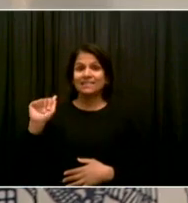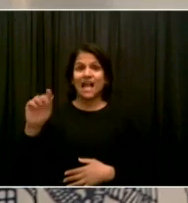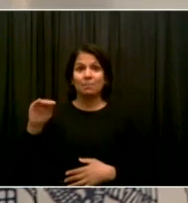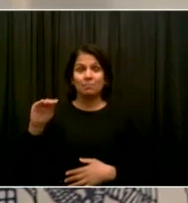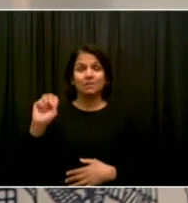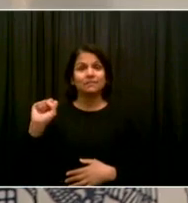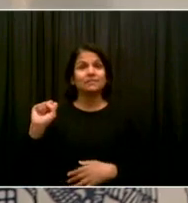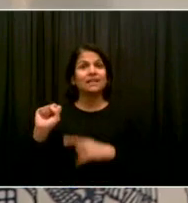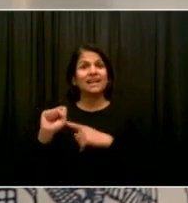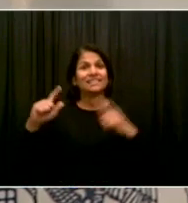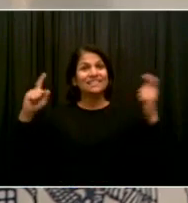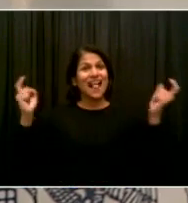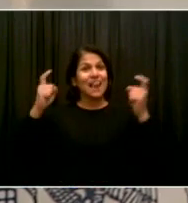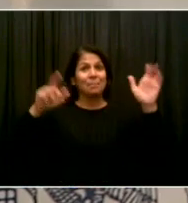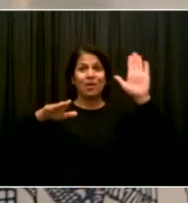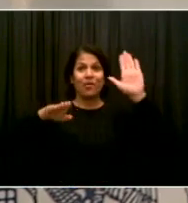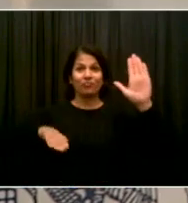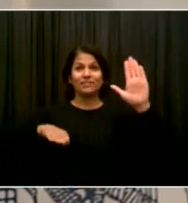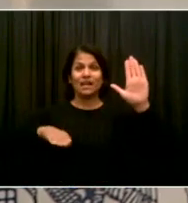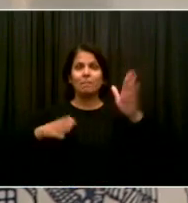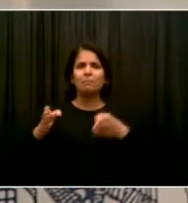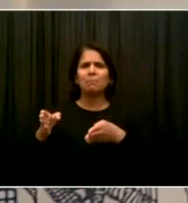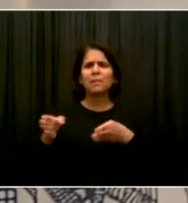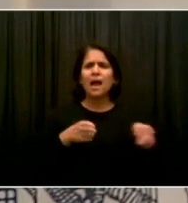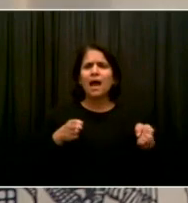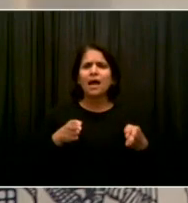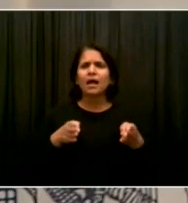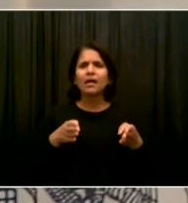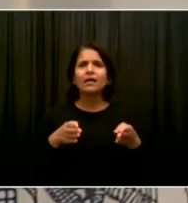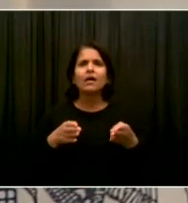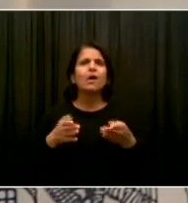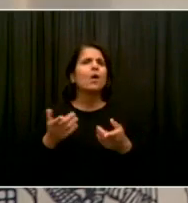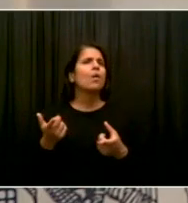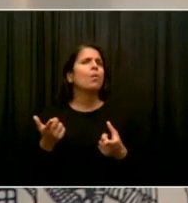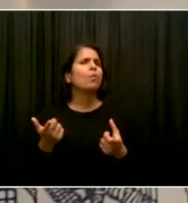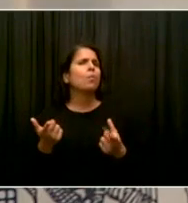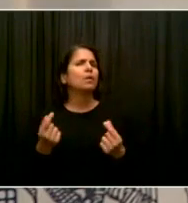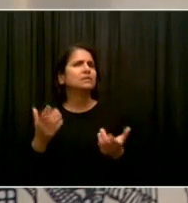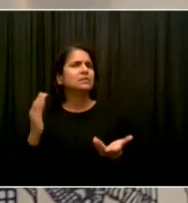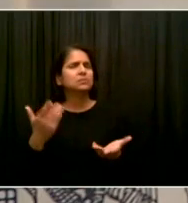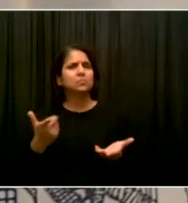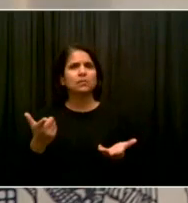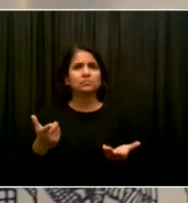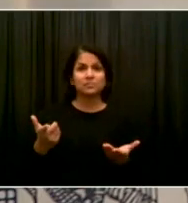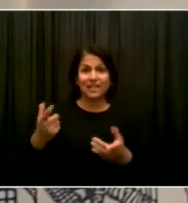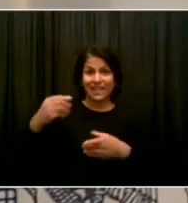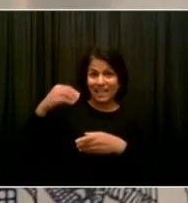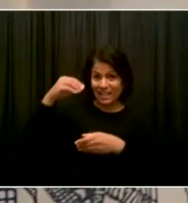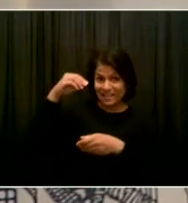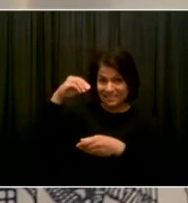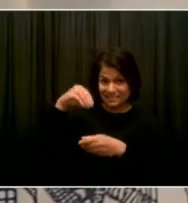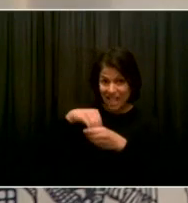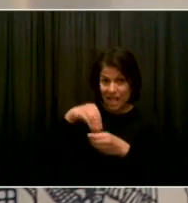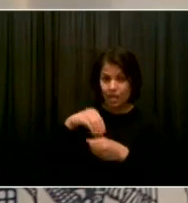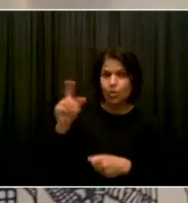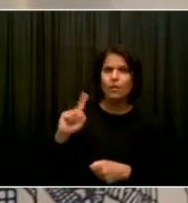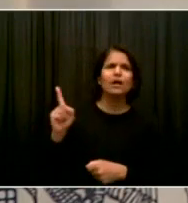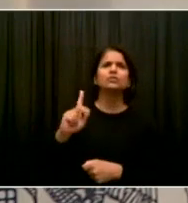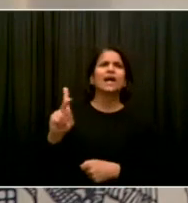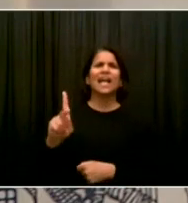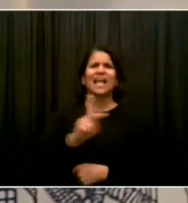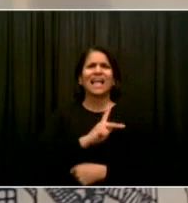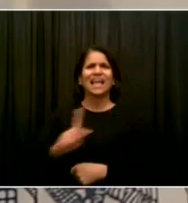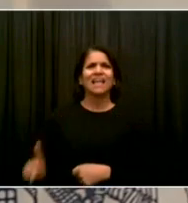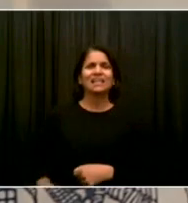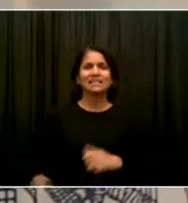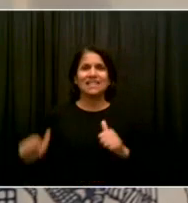uh, last I checked, he's planning to do his inauguration indoors at the King's Theater. Um, you know,